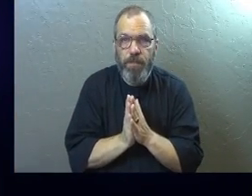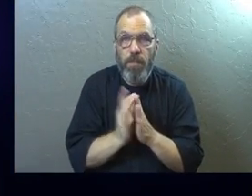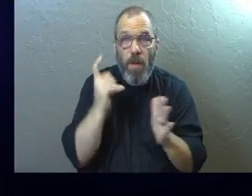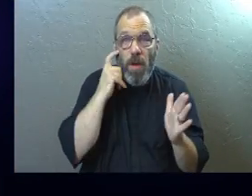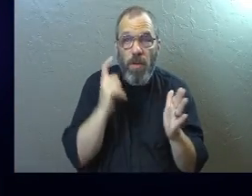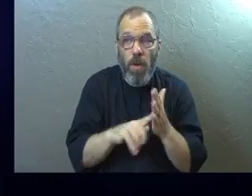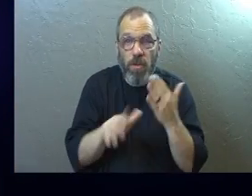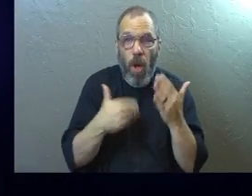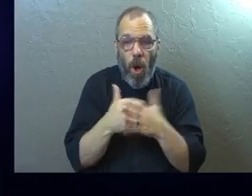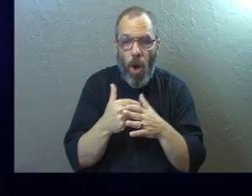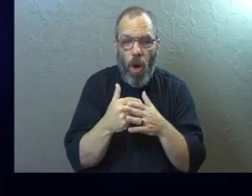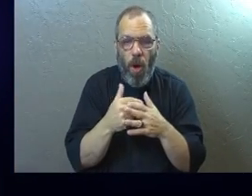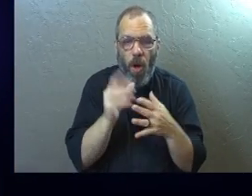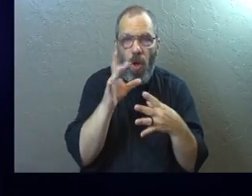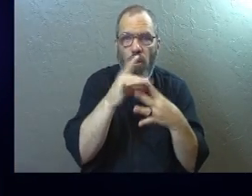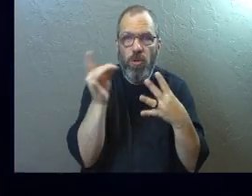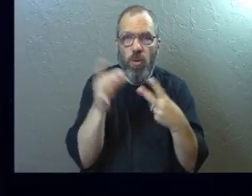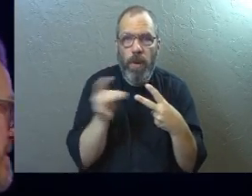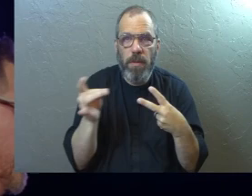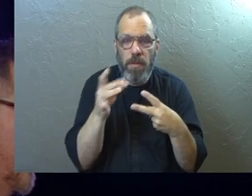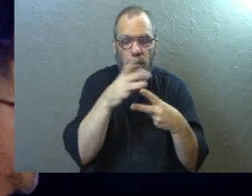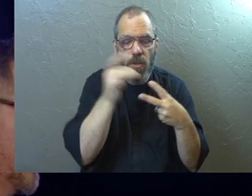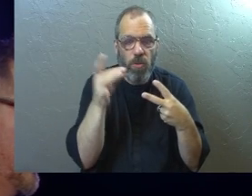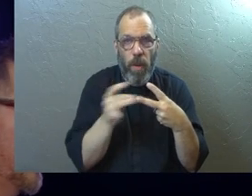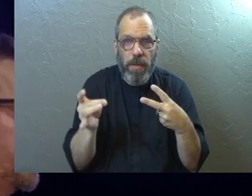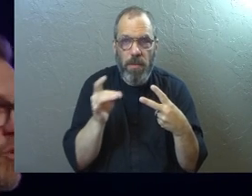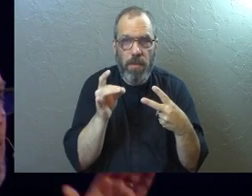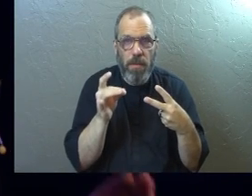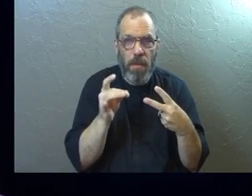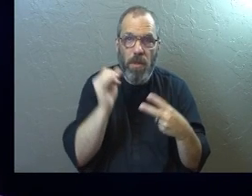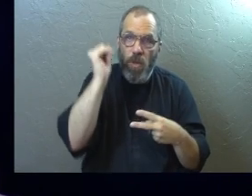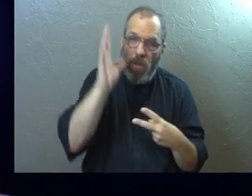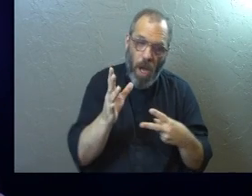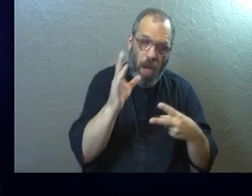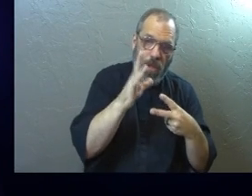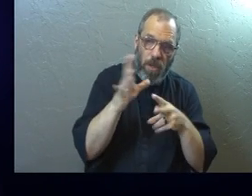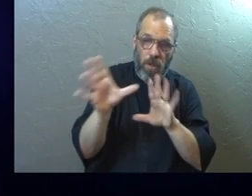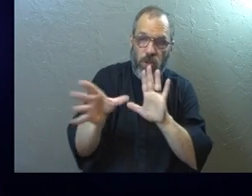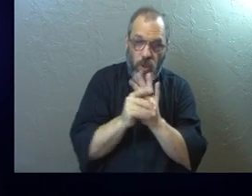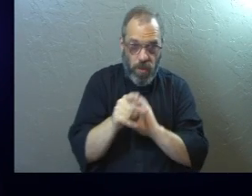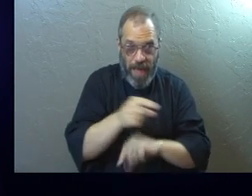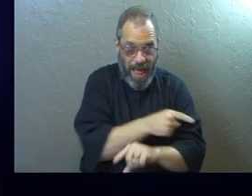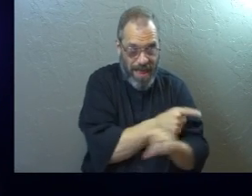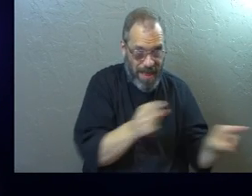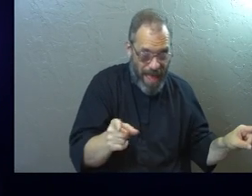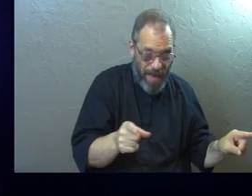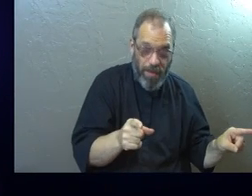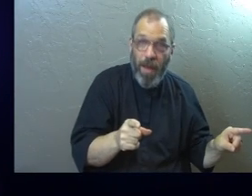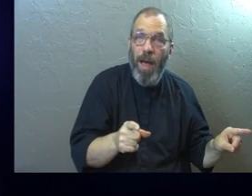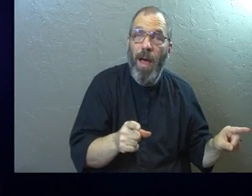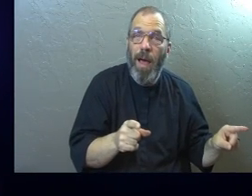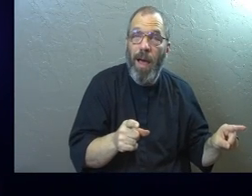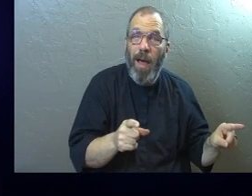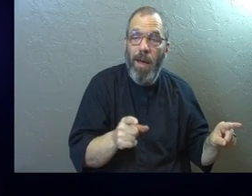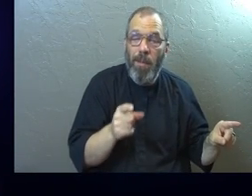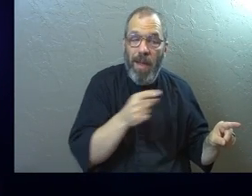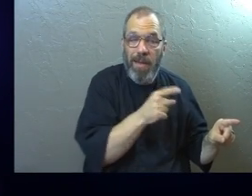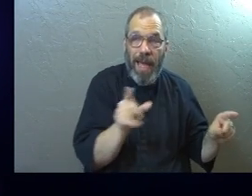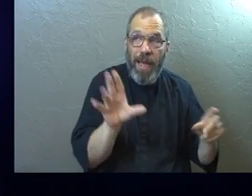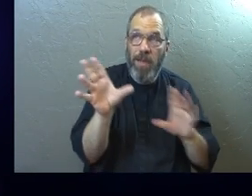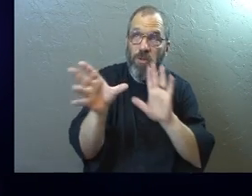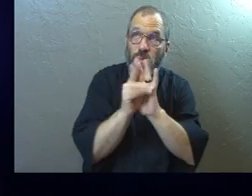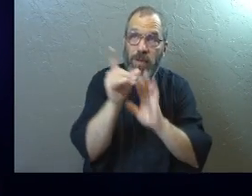Notice all the choices they're making. So God chose them, but do you see how they're choosing him?